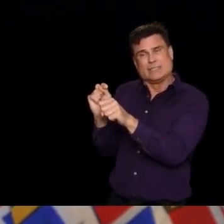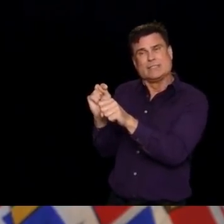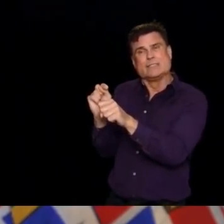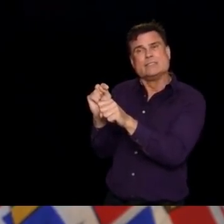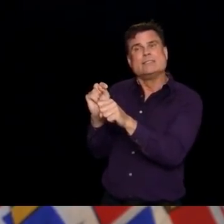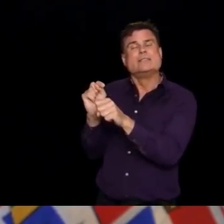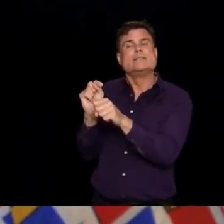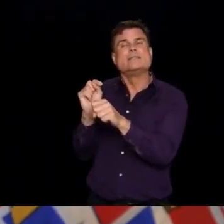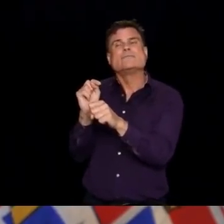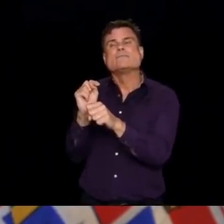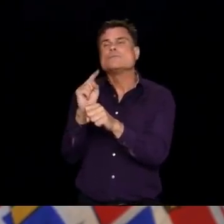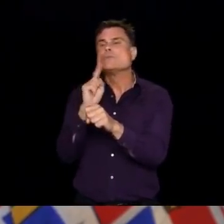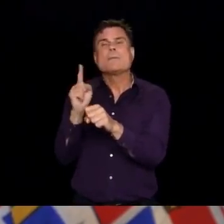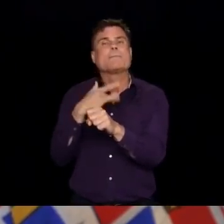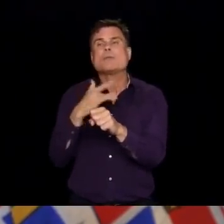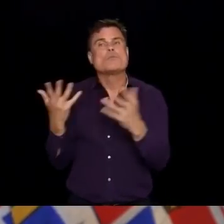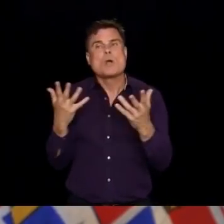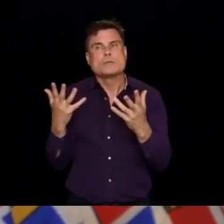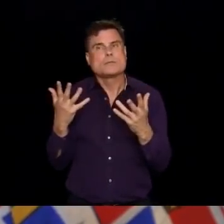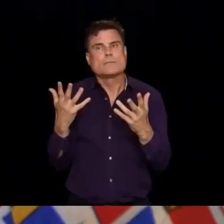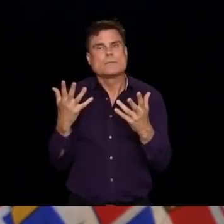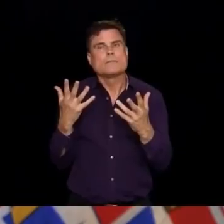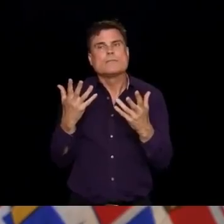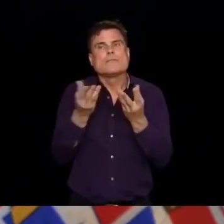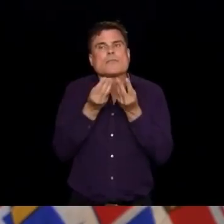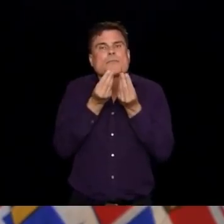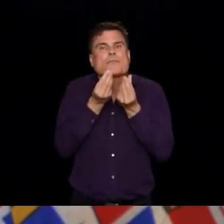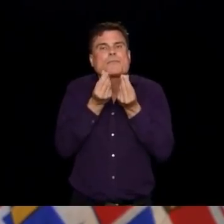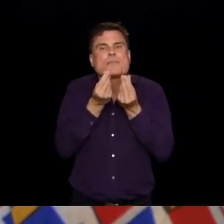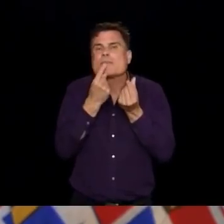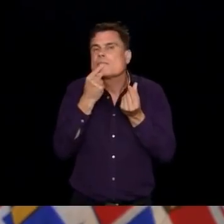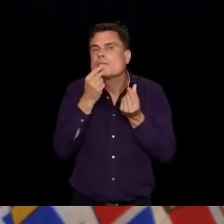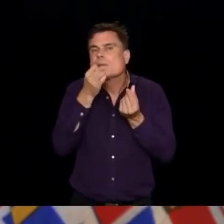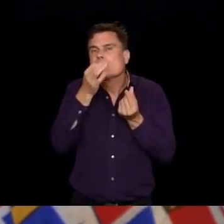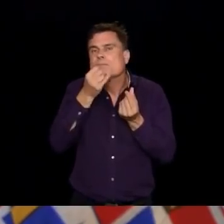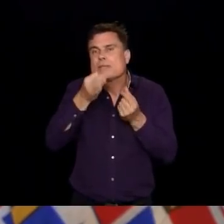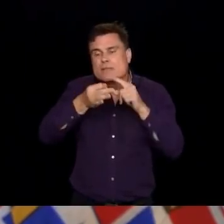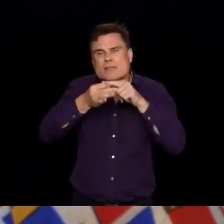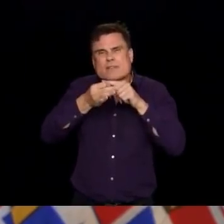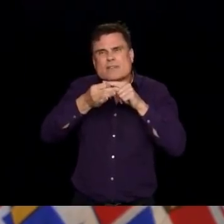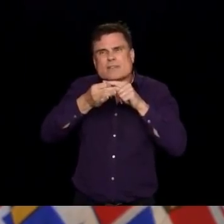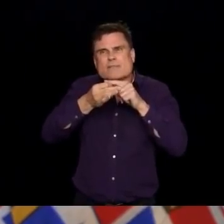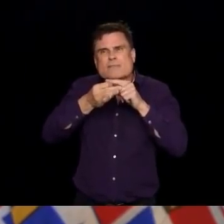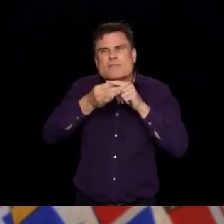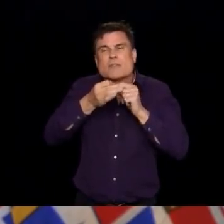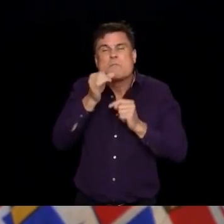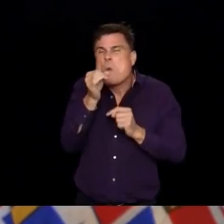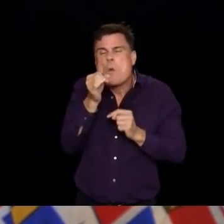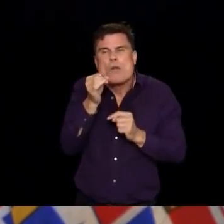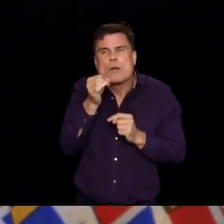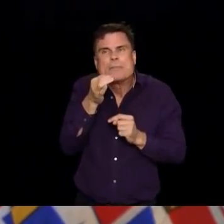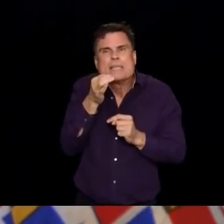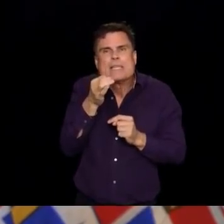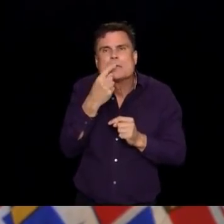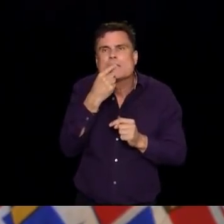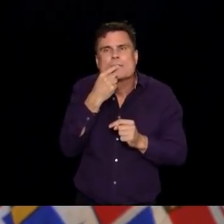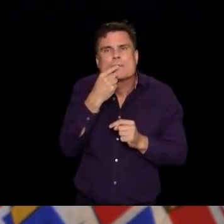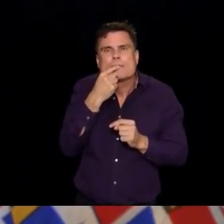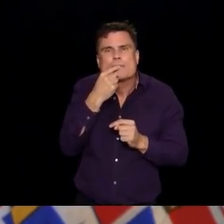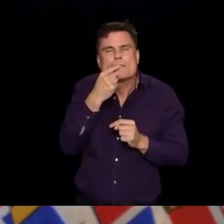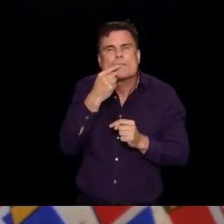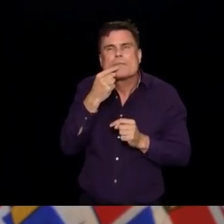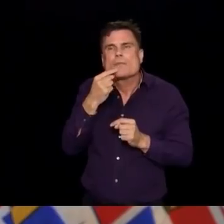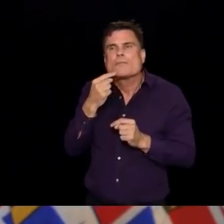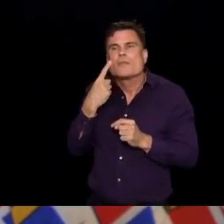There's a range of size when somebody is talking. But we know that the amount of virus and the moisture the